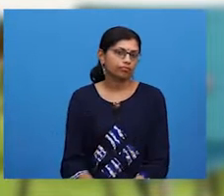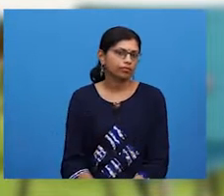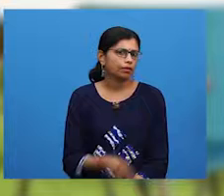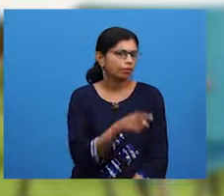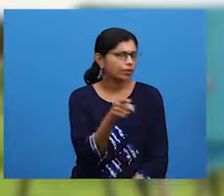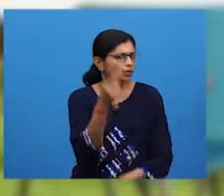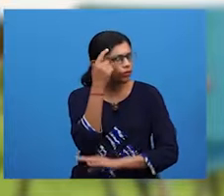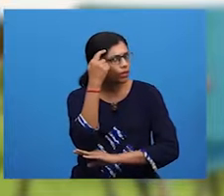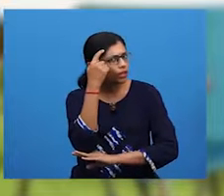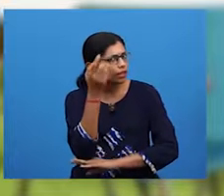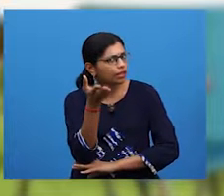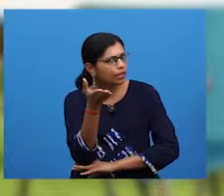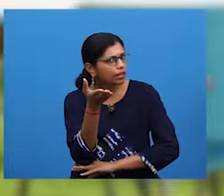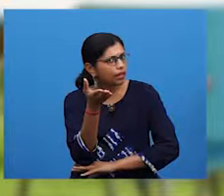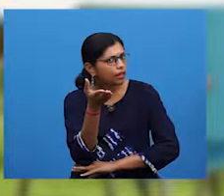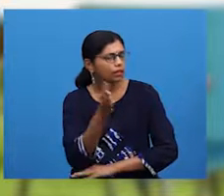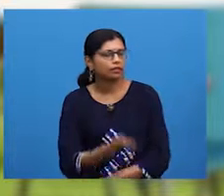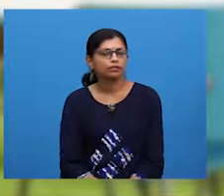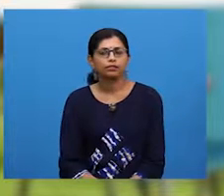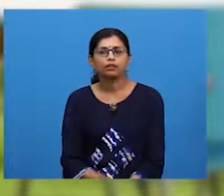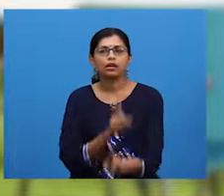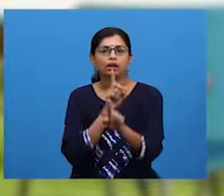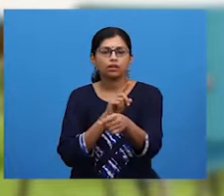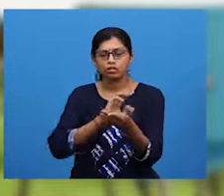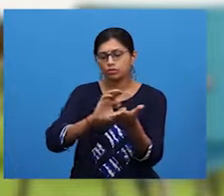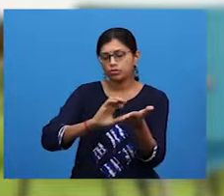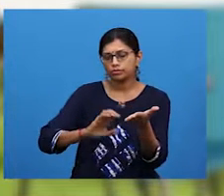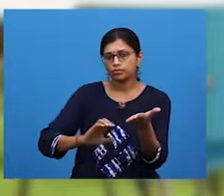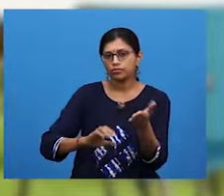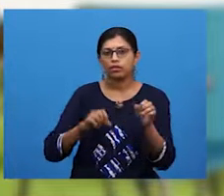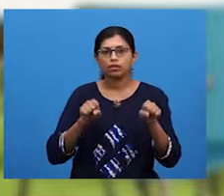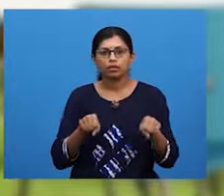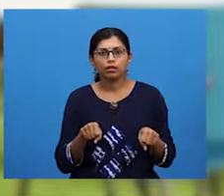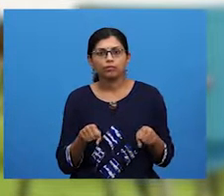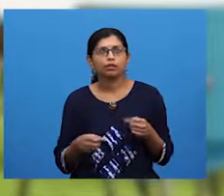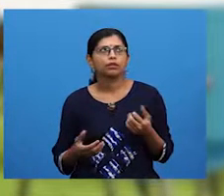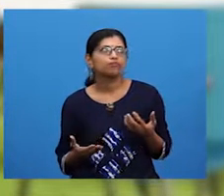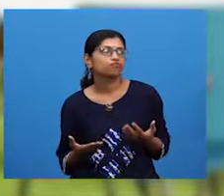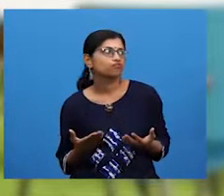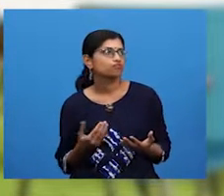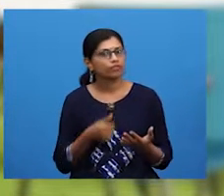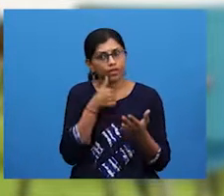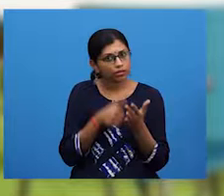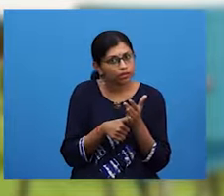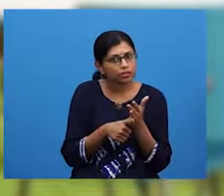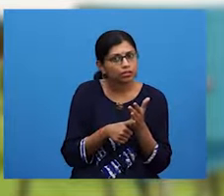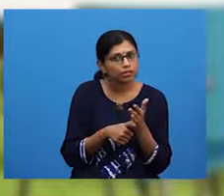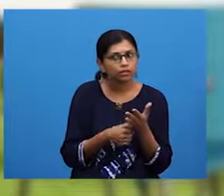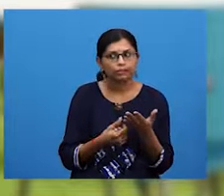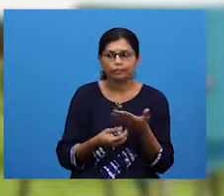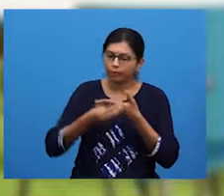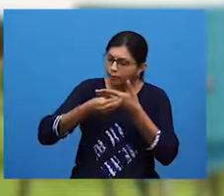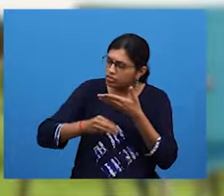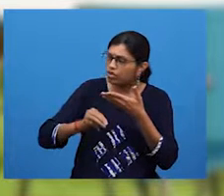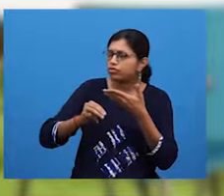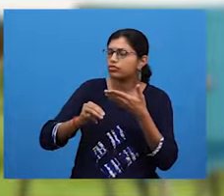it. A response essay can be in the form of a letter, a message,